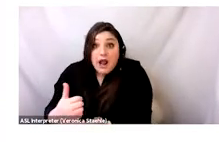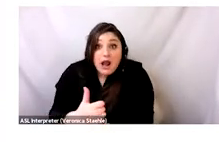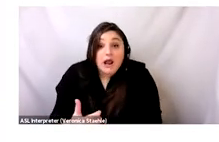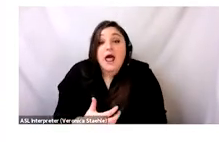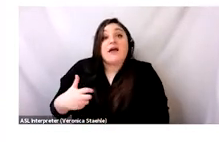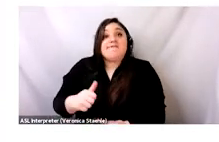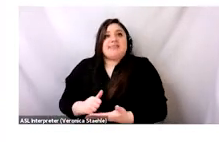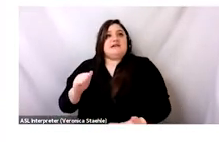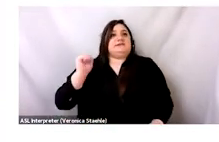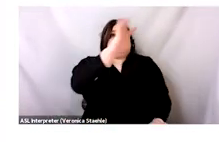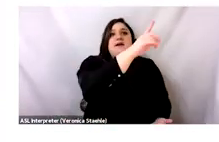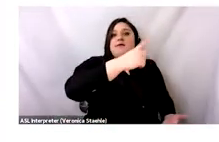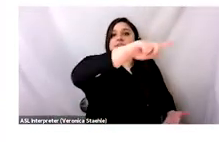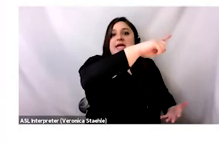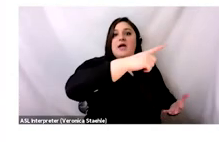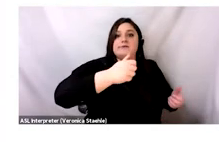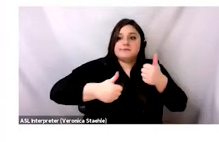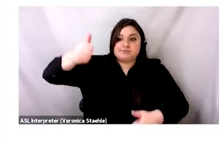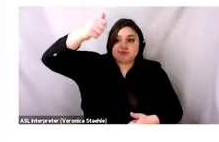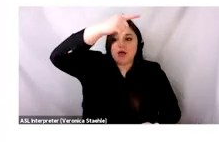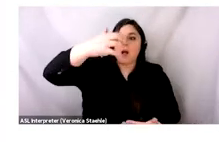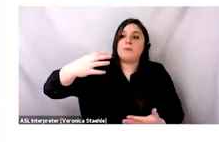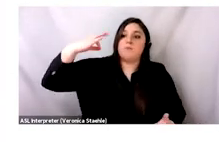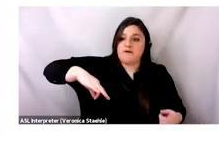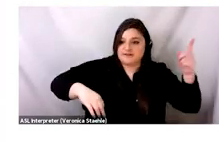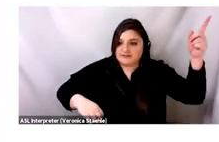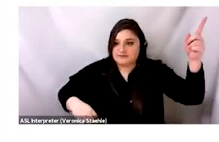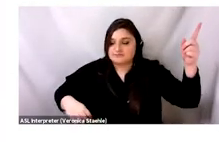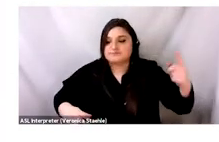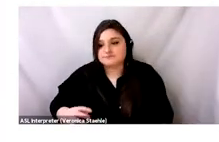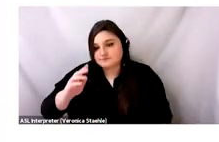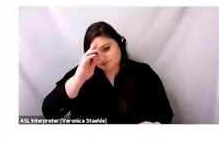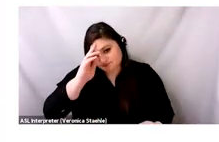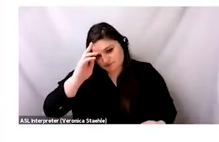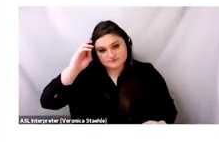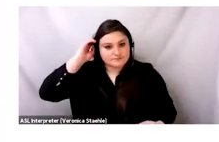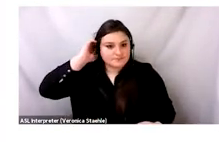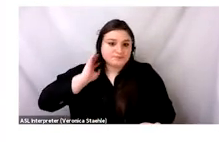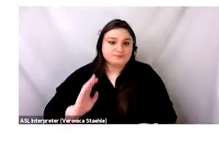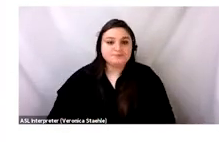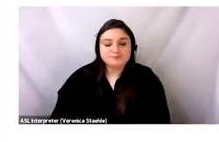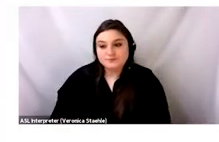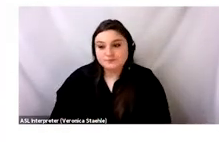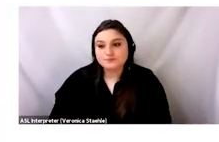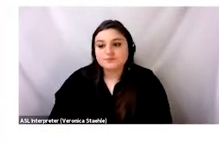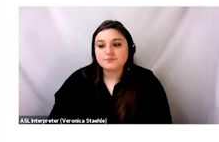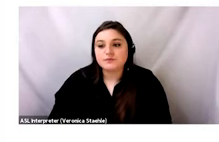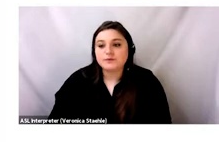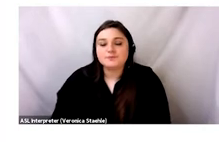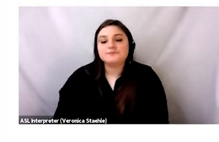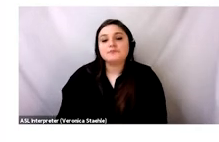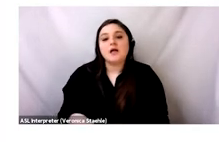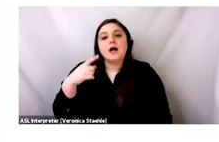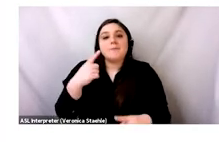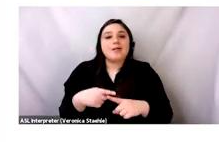resource. Lastly, many people in Ghana, you know, don't have access to clean drinking water, so bottled water is actually more necessary